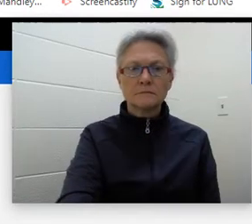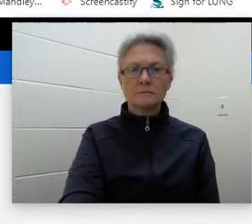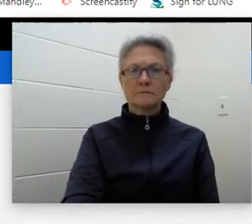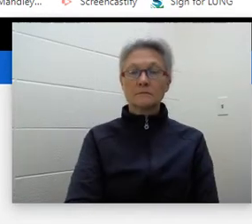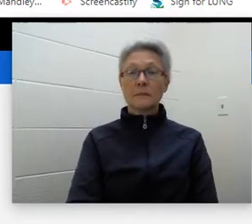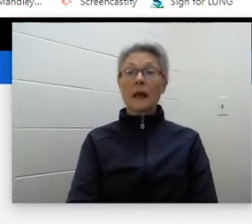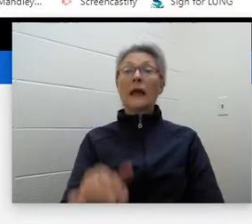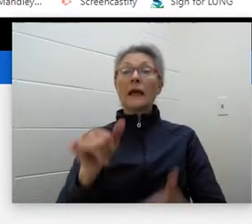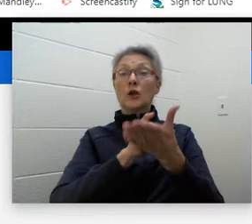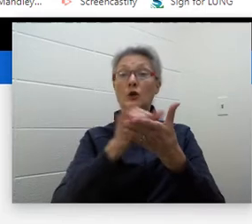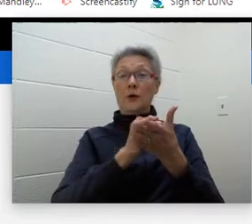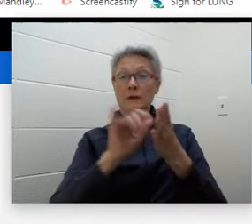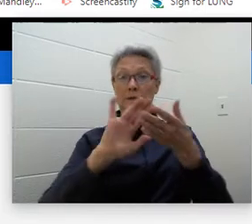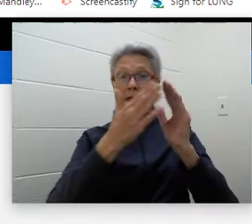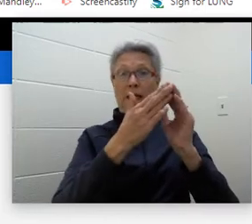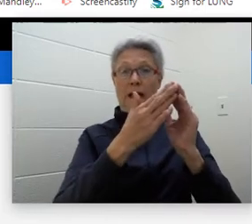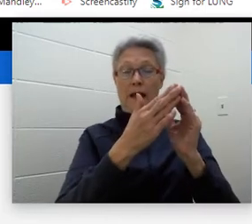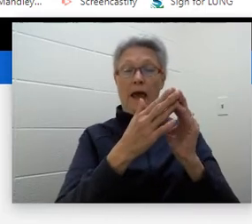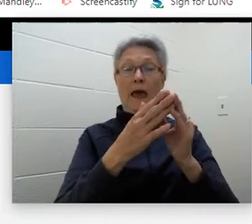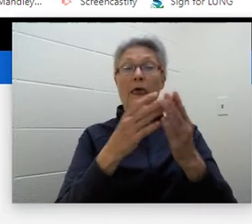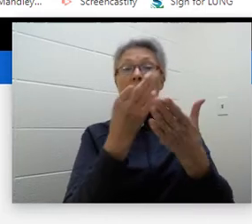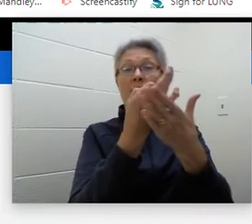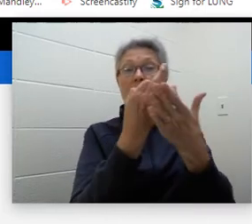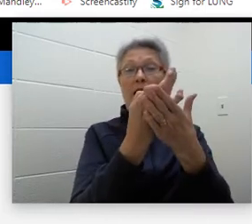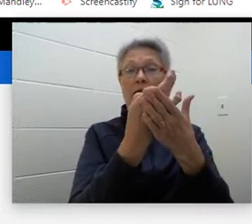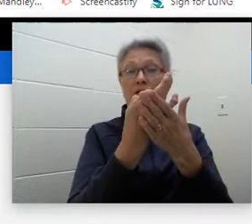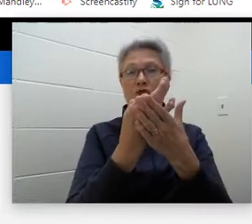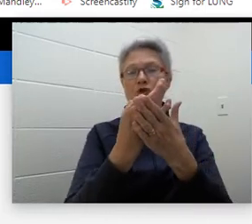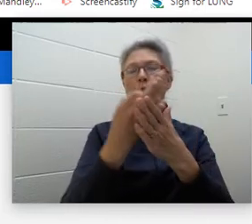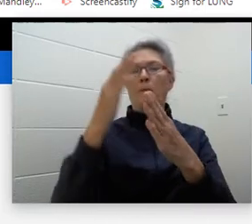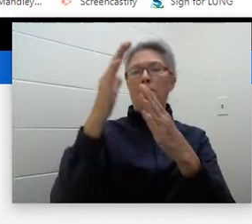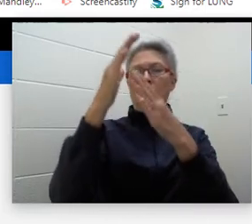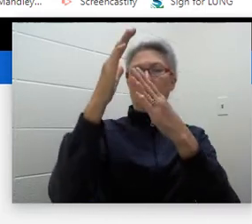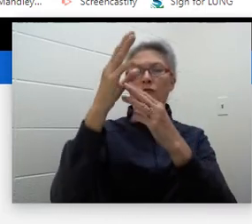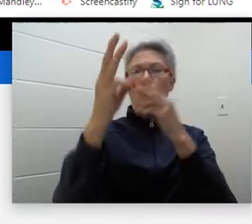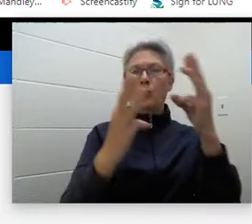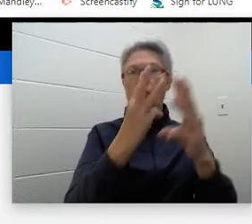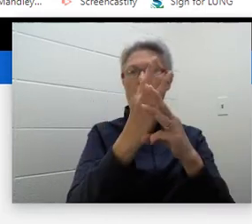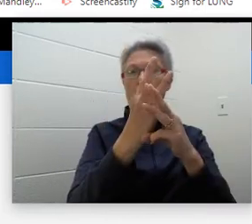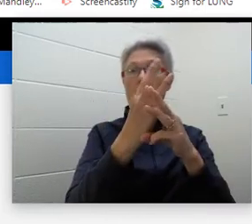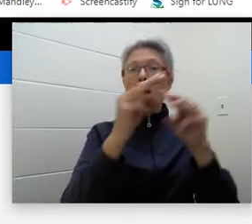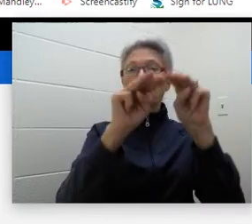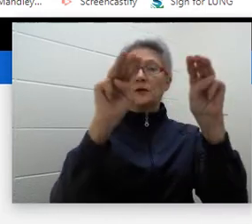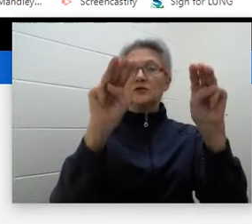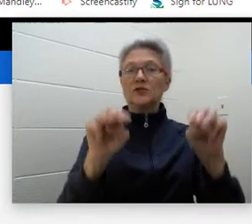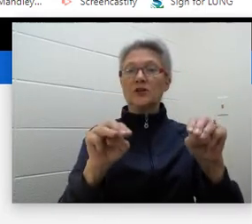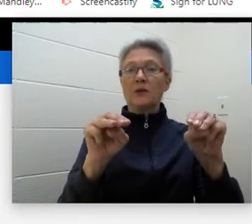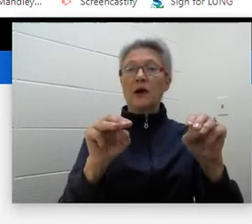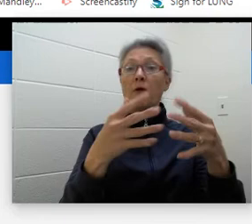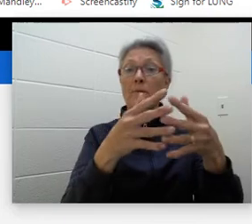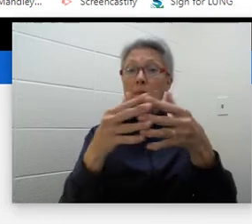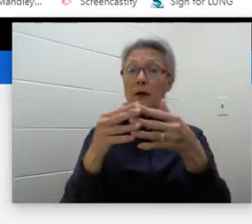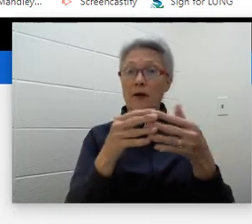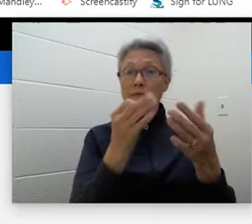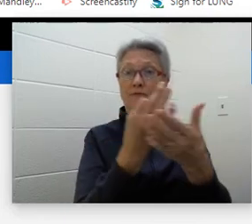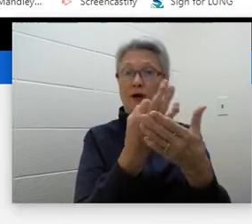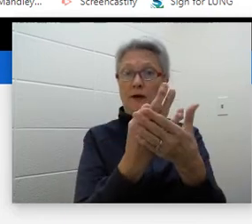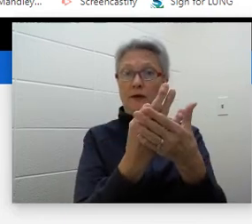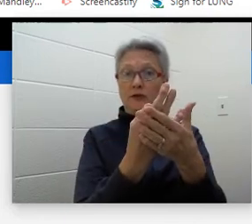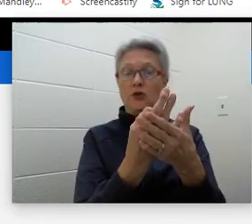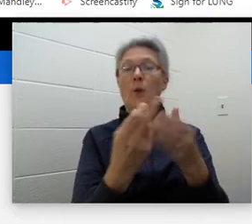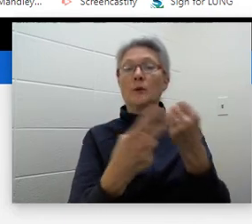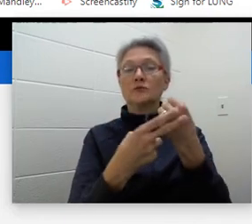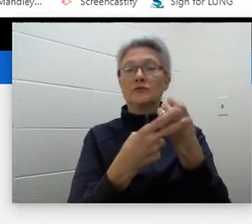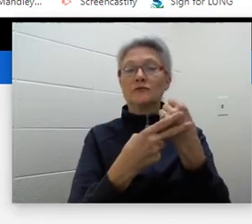In New York City, the financial capital of the world, the Museum of American Finance preserves the long history of American